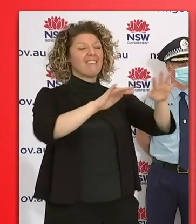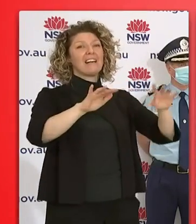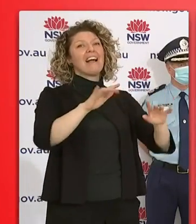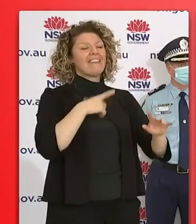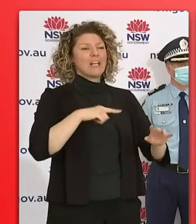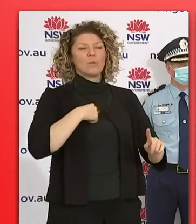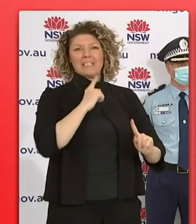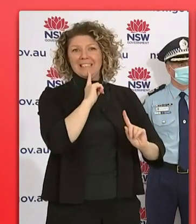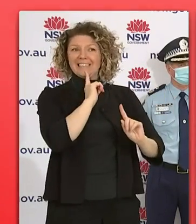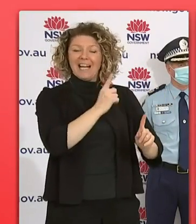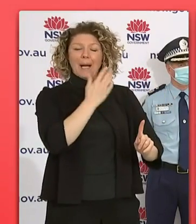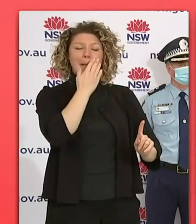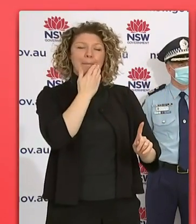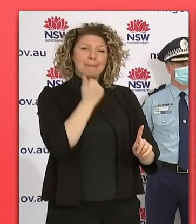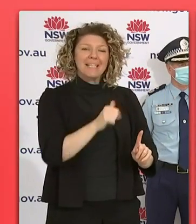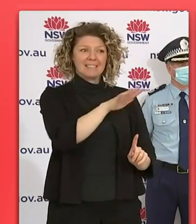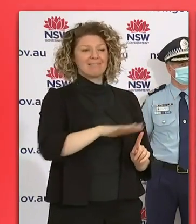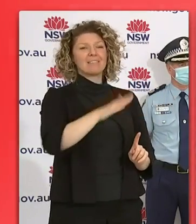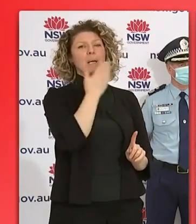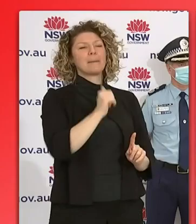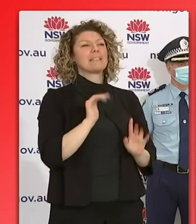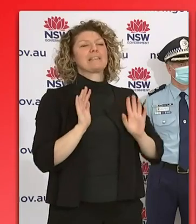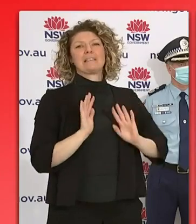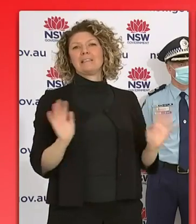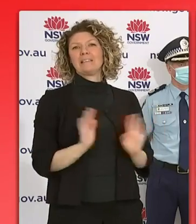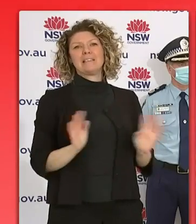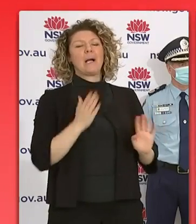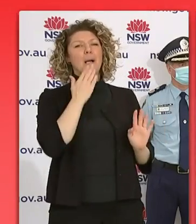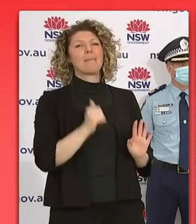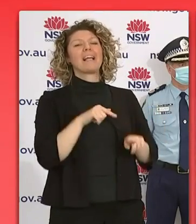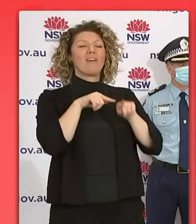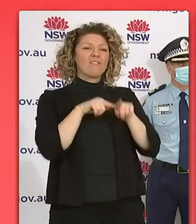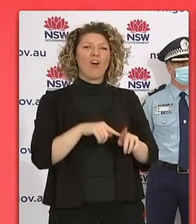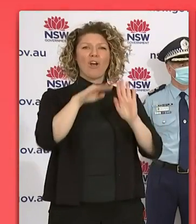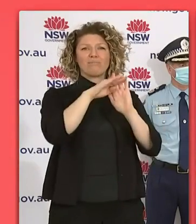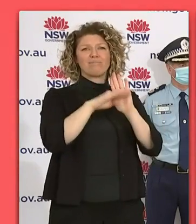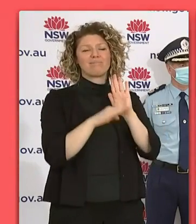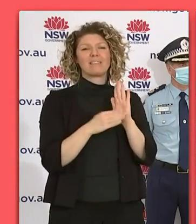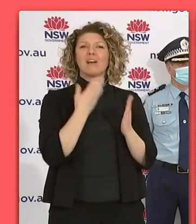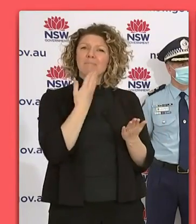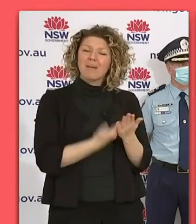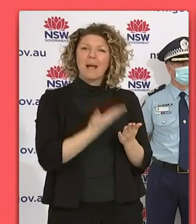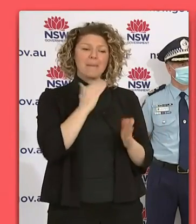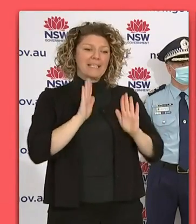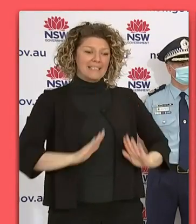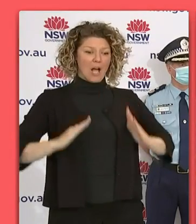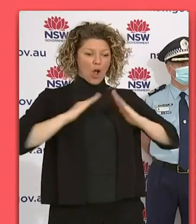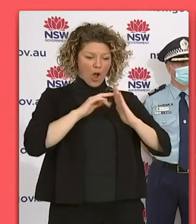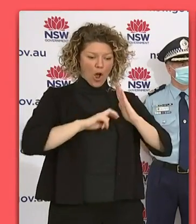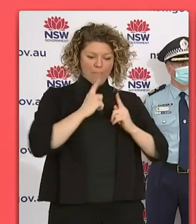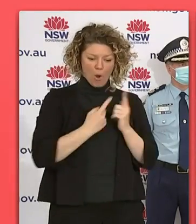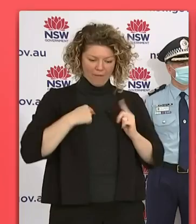our advice, um, for that area to please, um, follow the health advice, stay home, stay within your household,